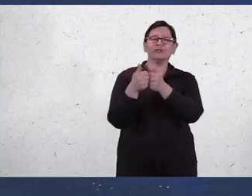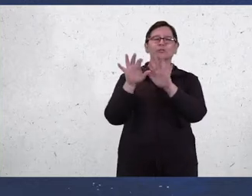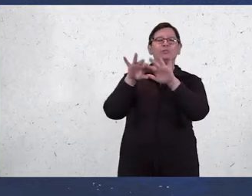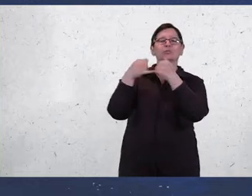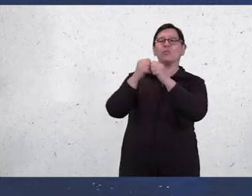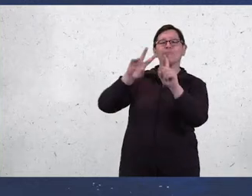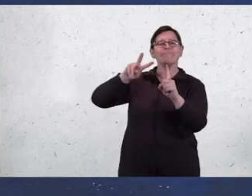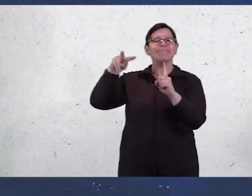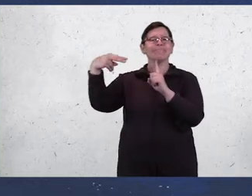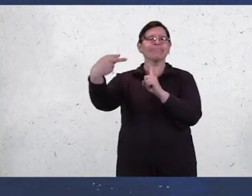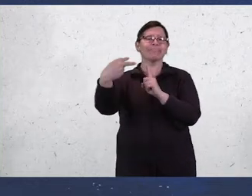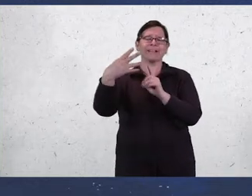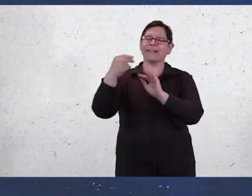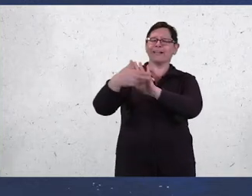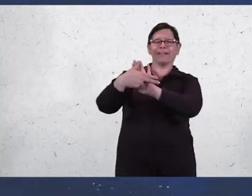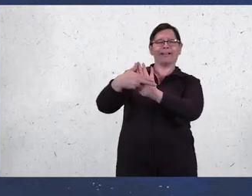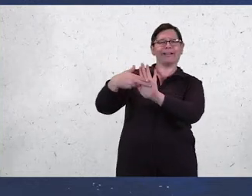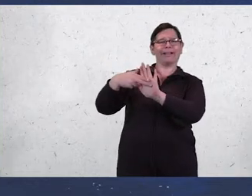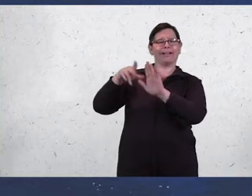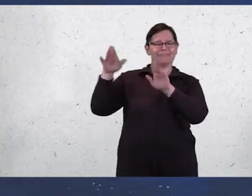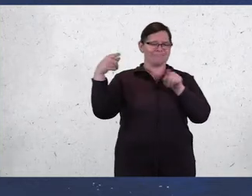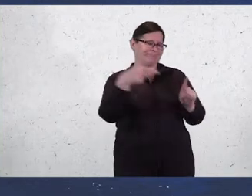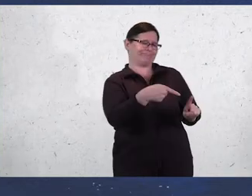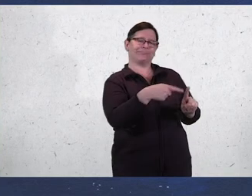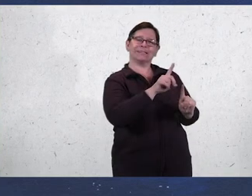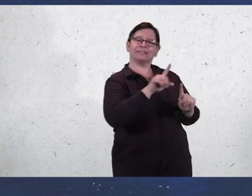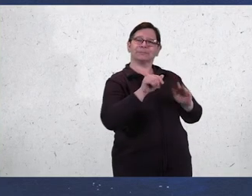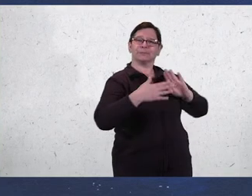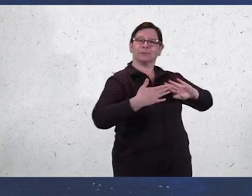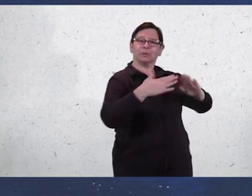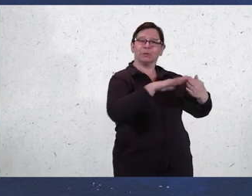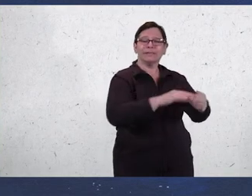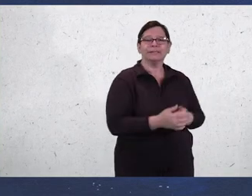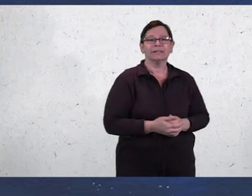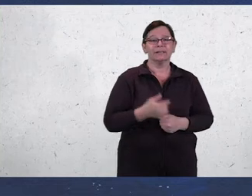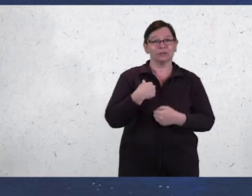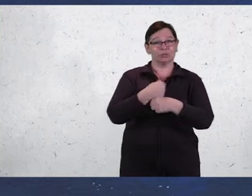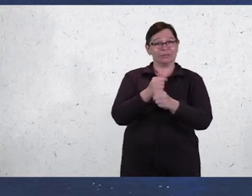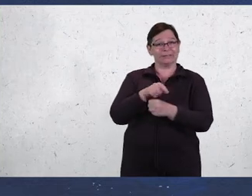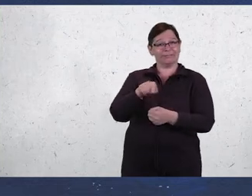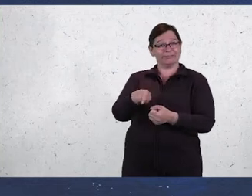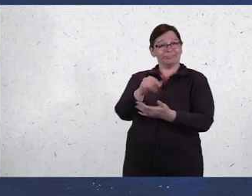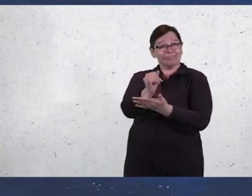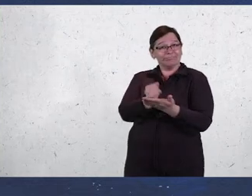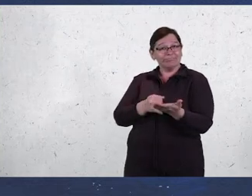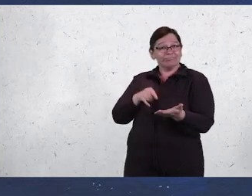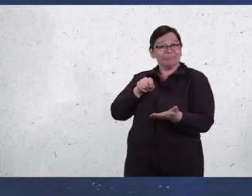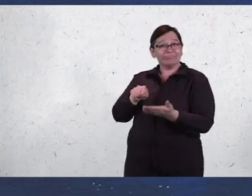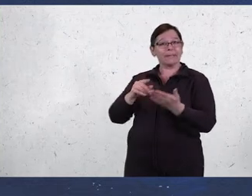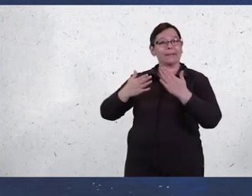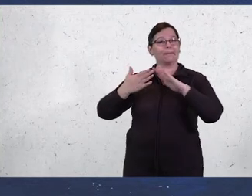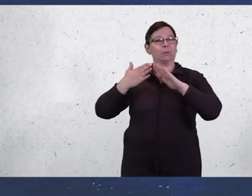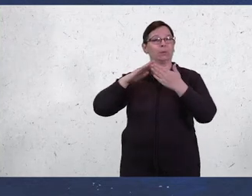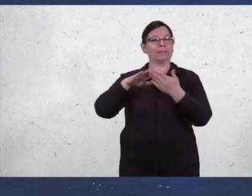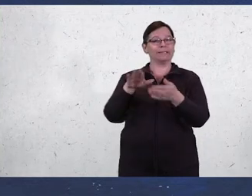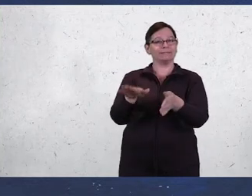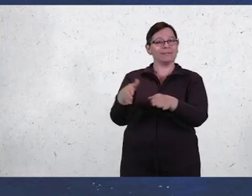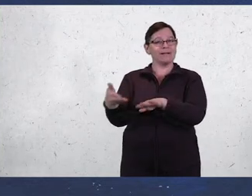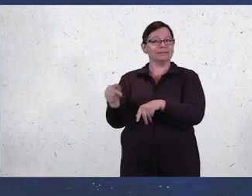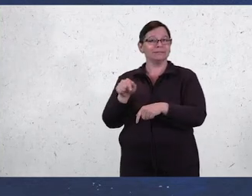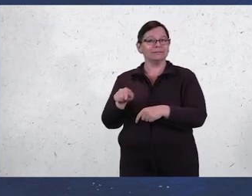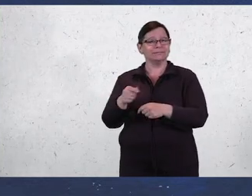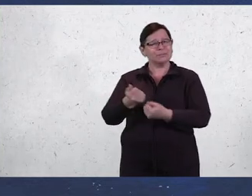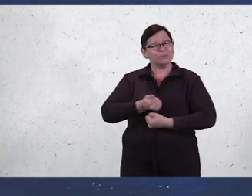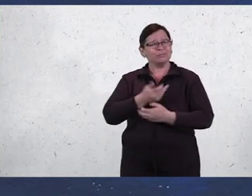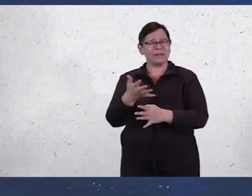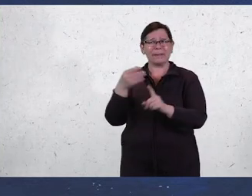stigmas about the disability community. I created the piece Community Dies to express the